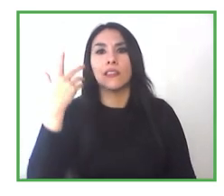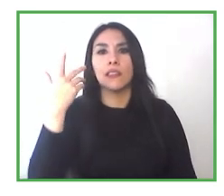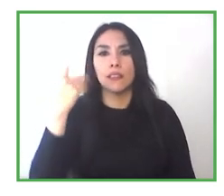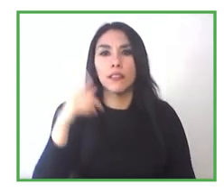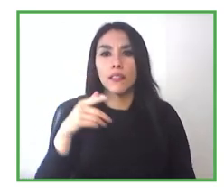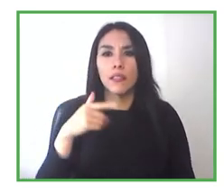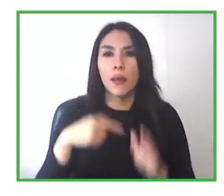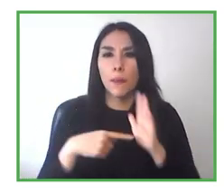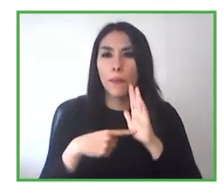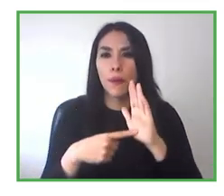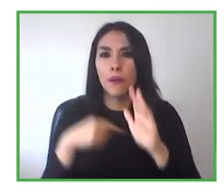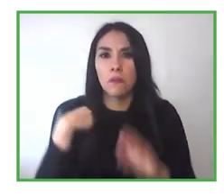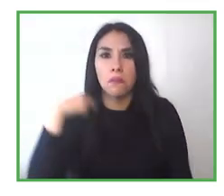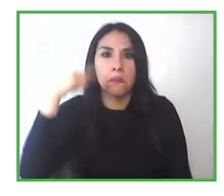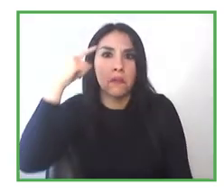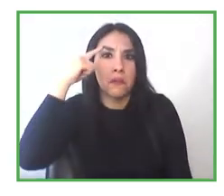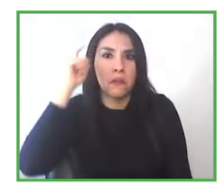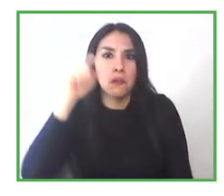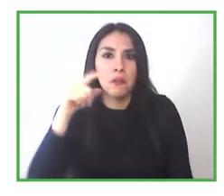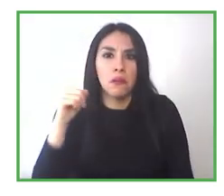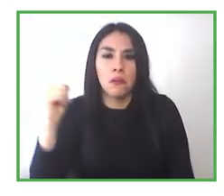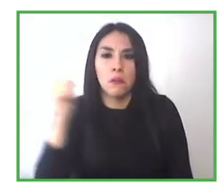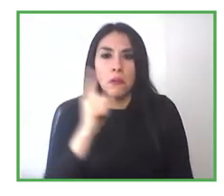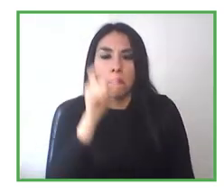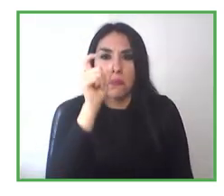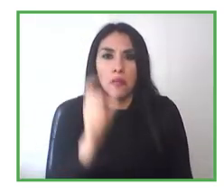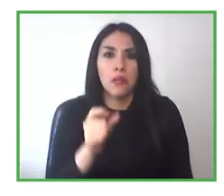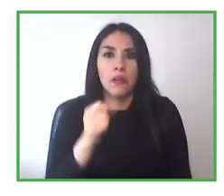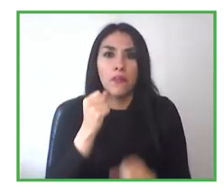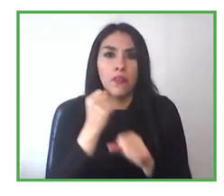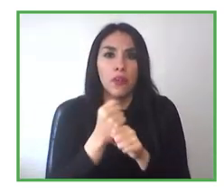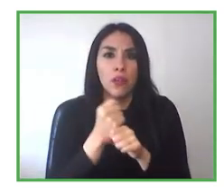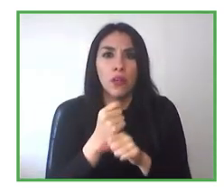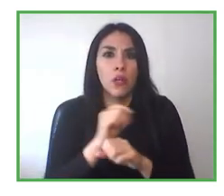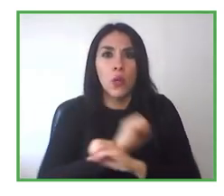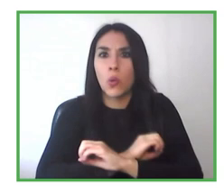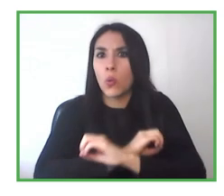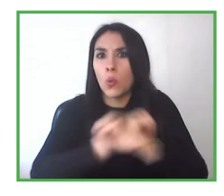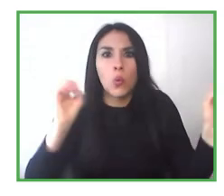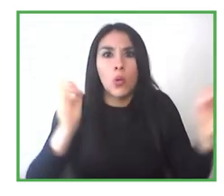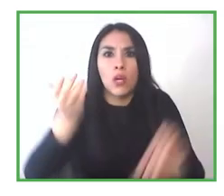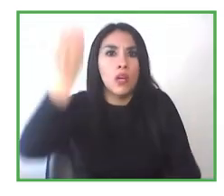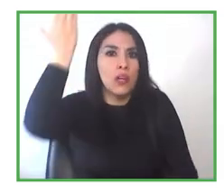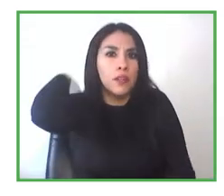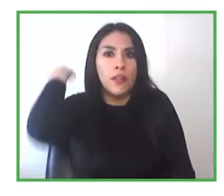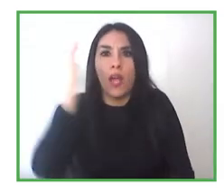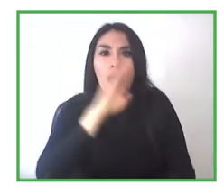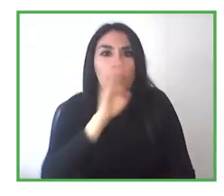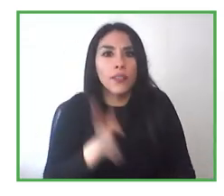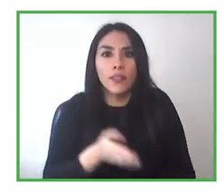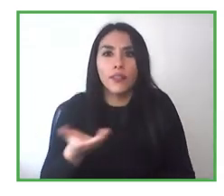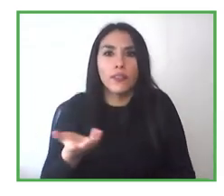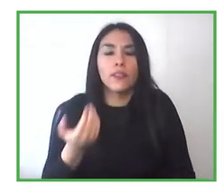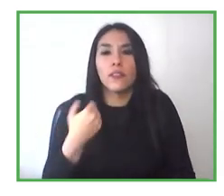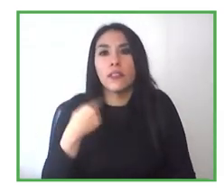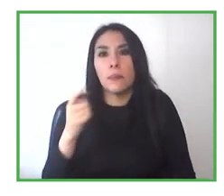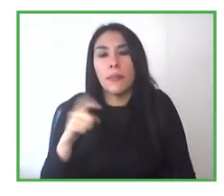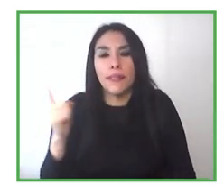Creating a position, creating position that they've never had to be able to include someone with disability, or